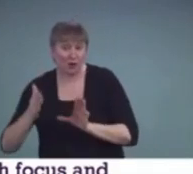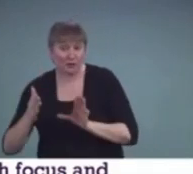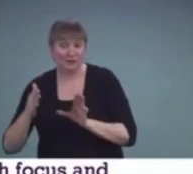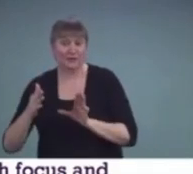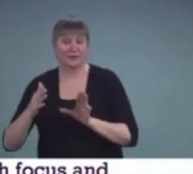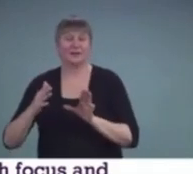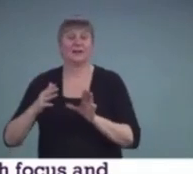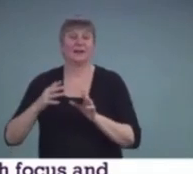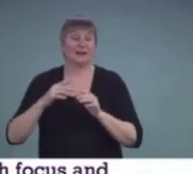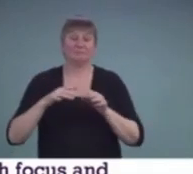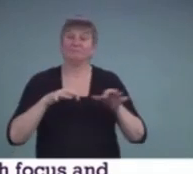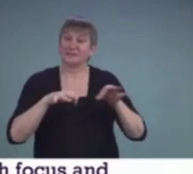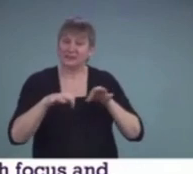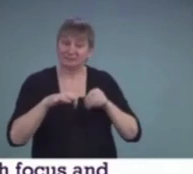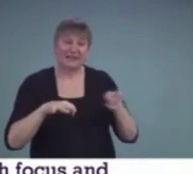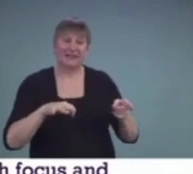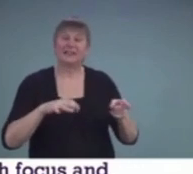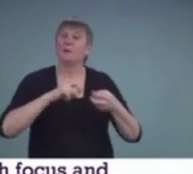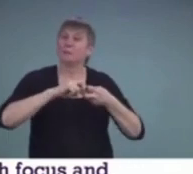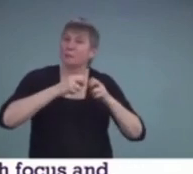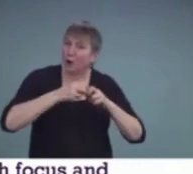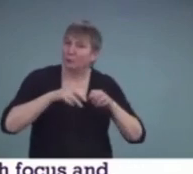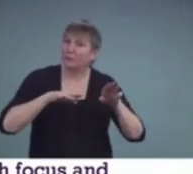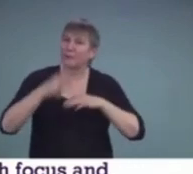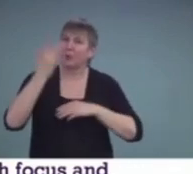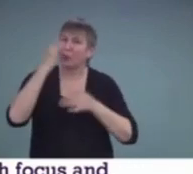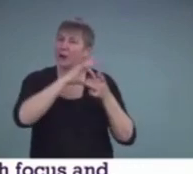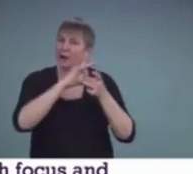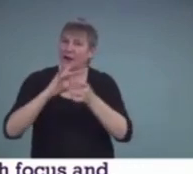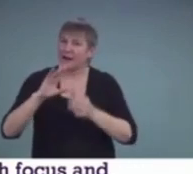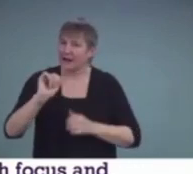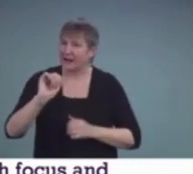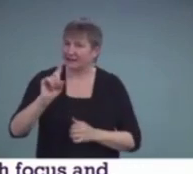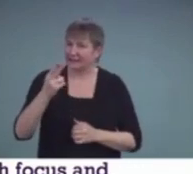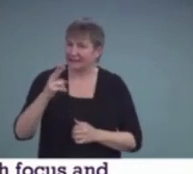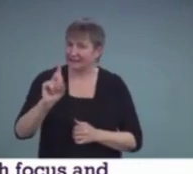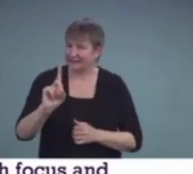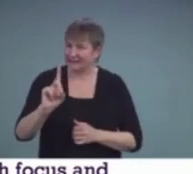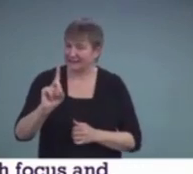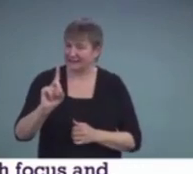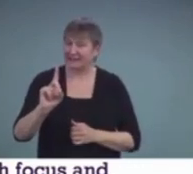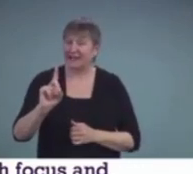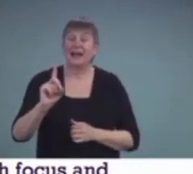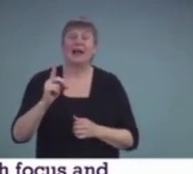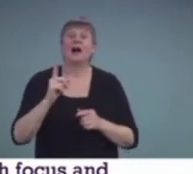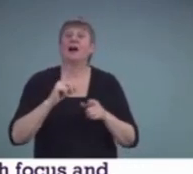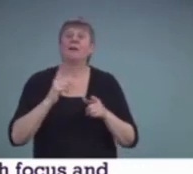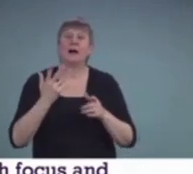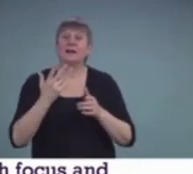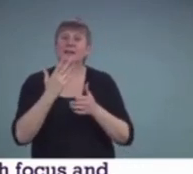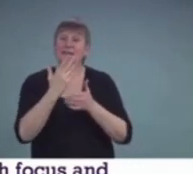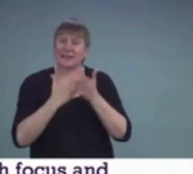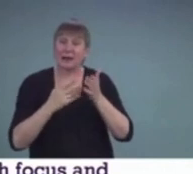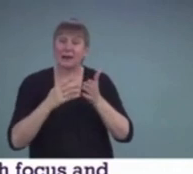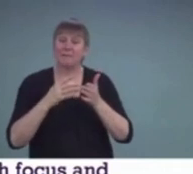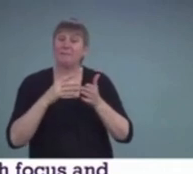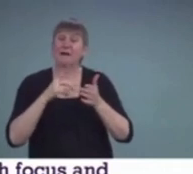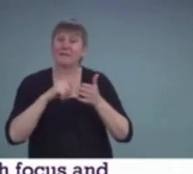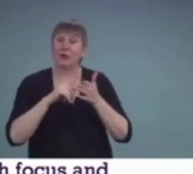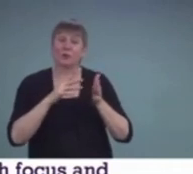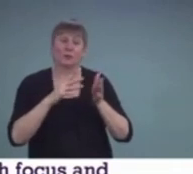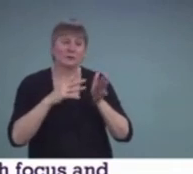difficulties because of the ADHD. It's interesting that the symptoms included difficulties with focus and attention,